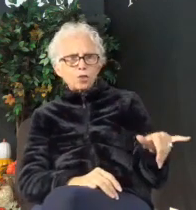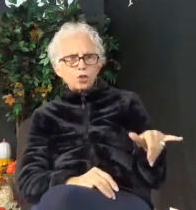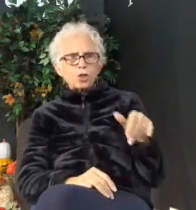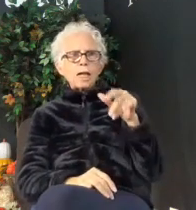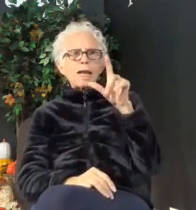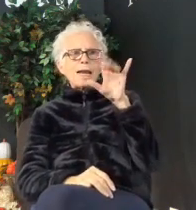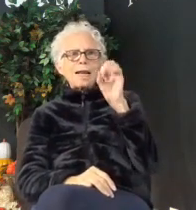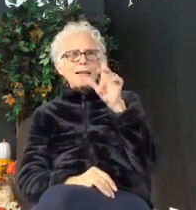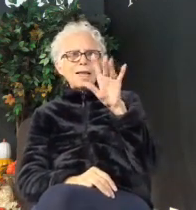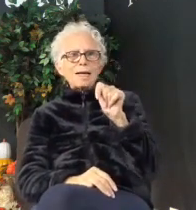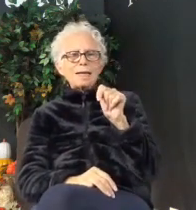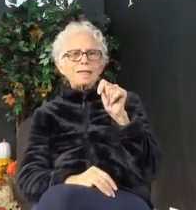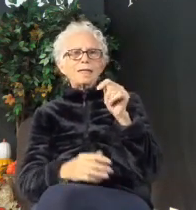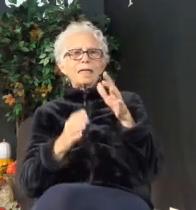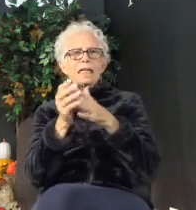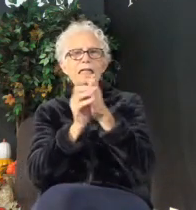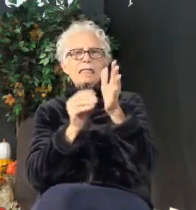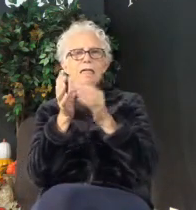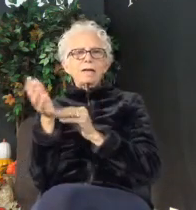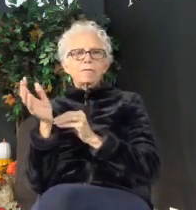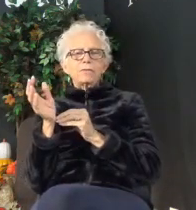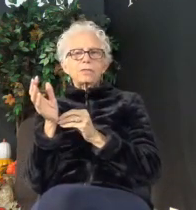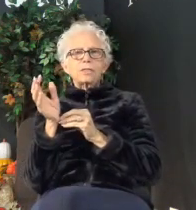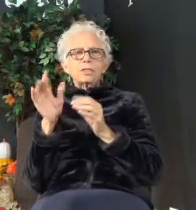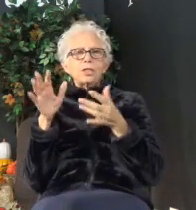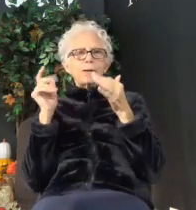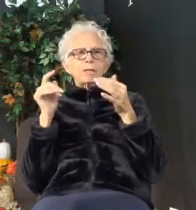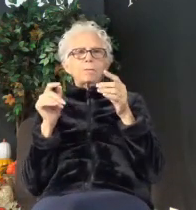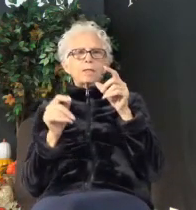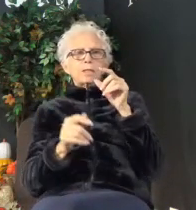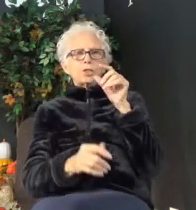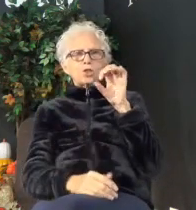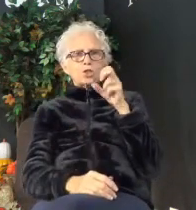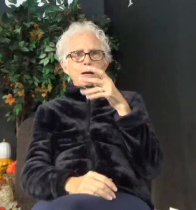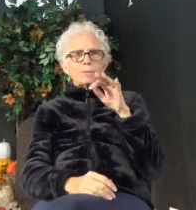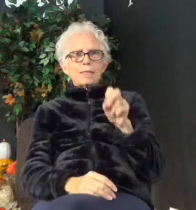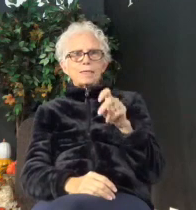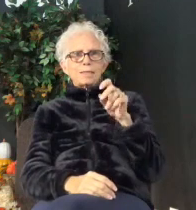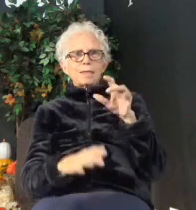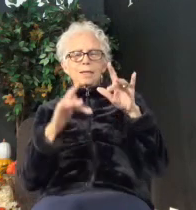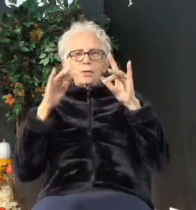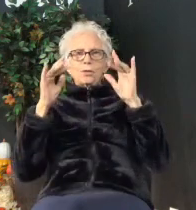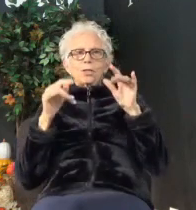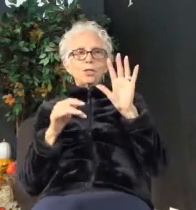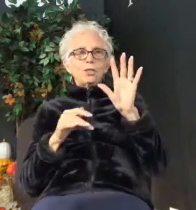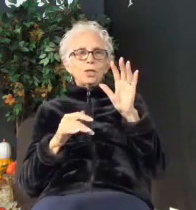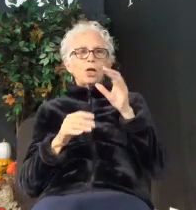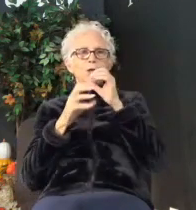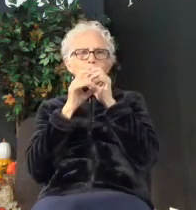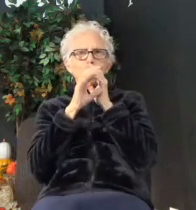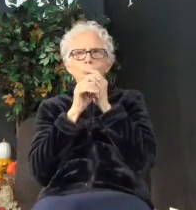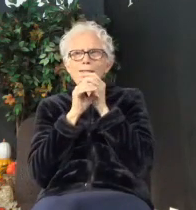Glow-in-the-dark chopsticks. You can buy a yodeling pickle.